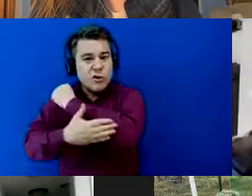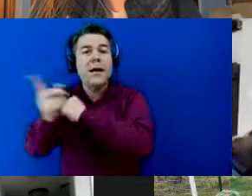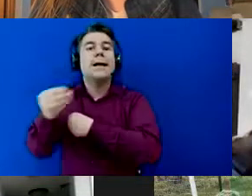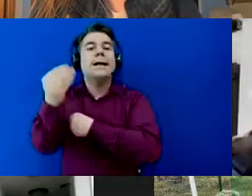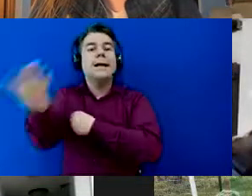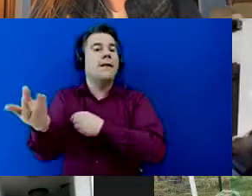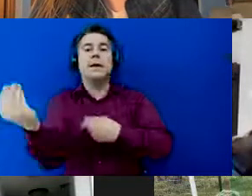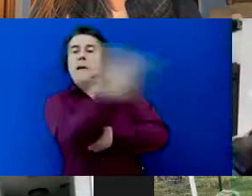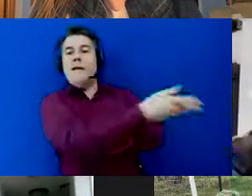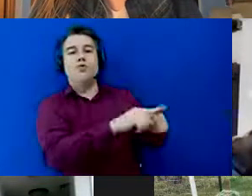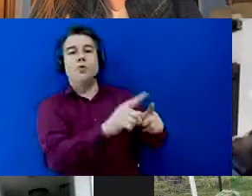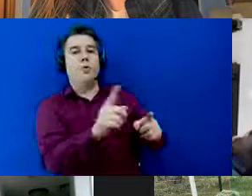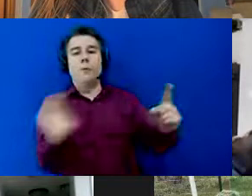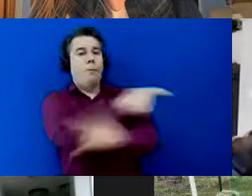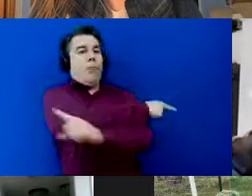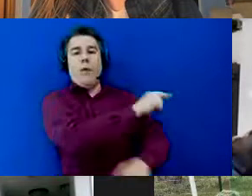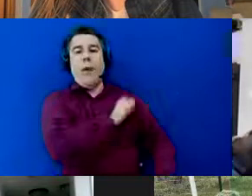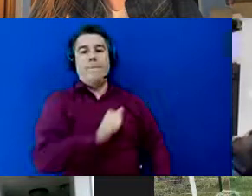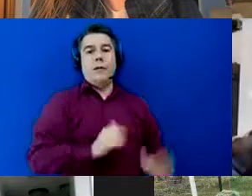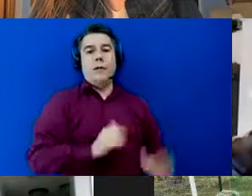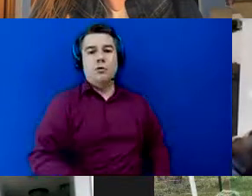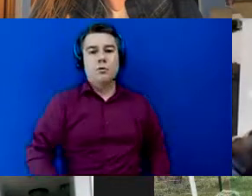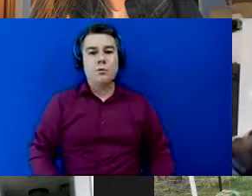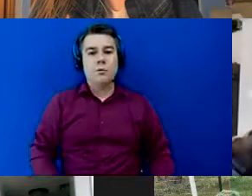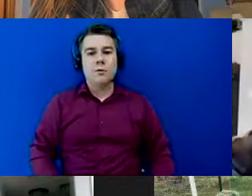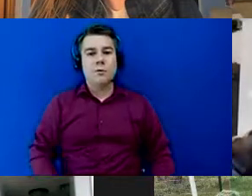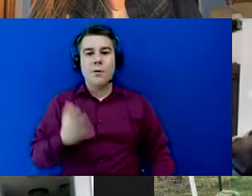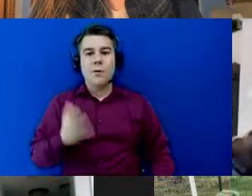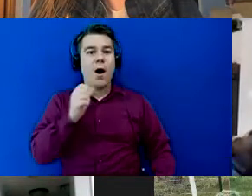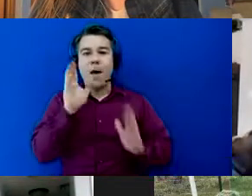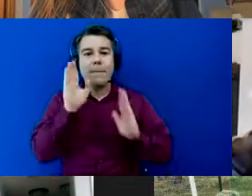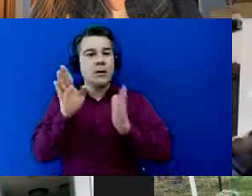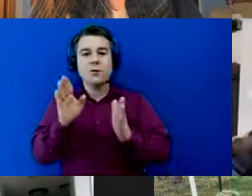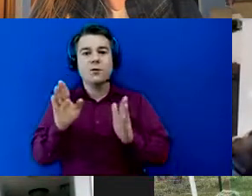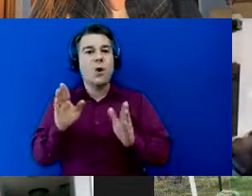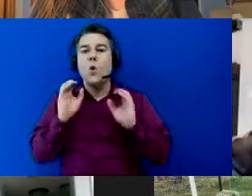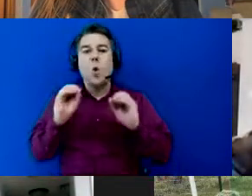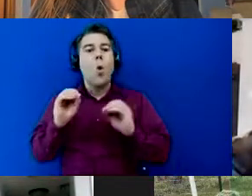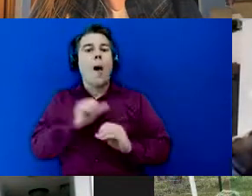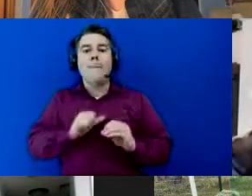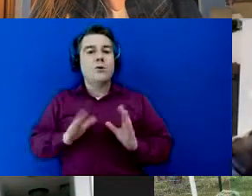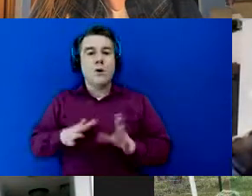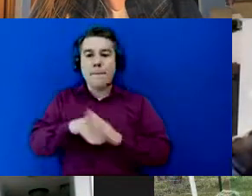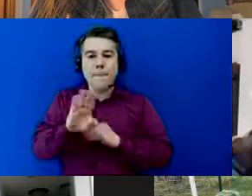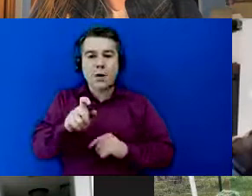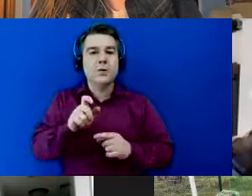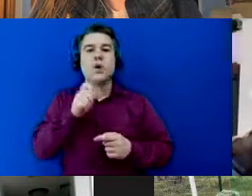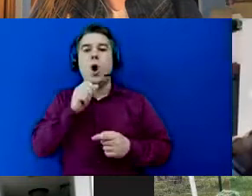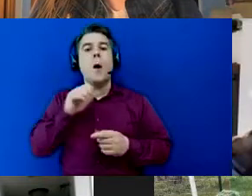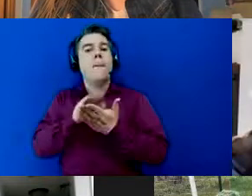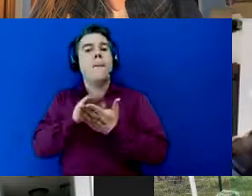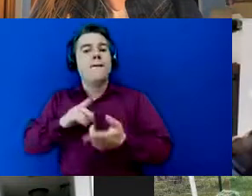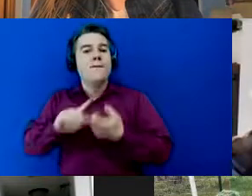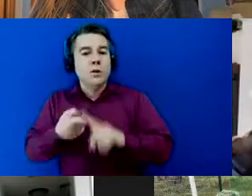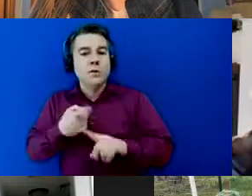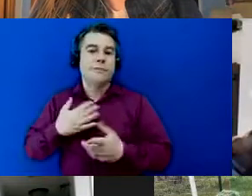some random ambassador because she didn't pay attention to the fact that there was no ambassador in the box and she didn't put my friend's name my